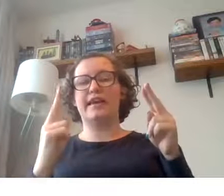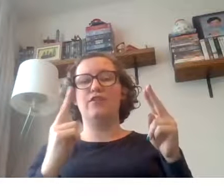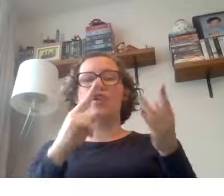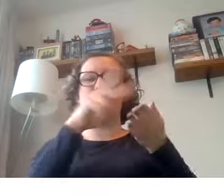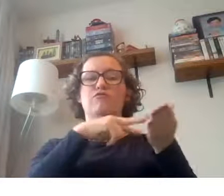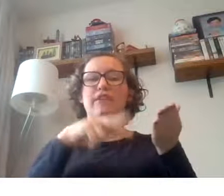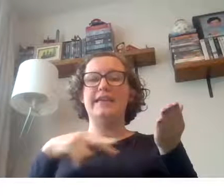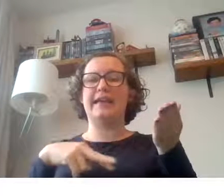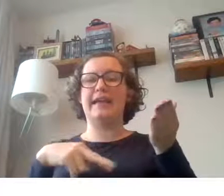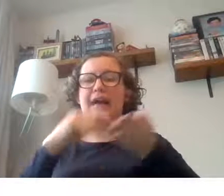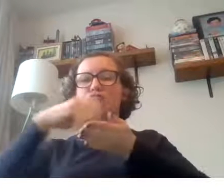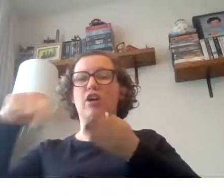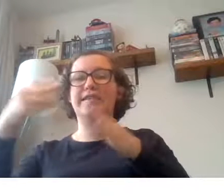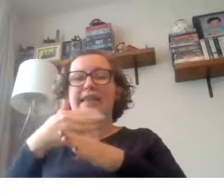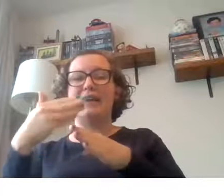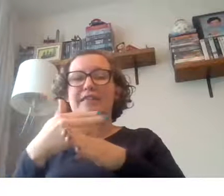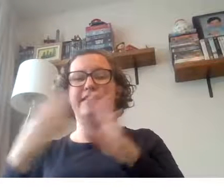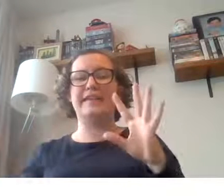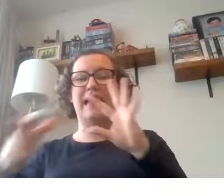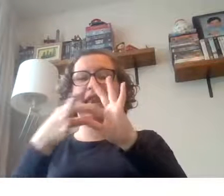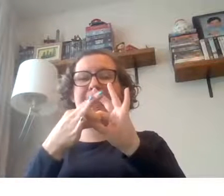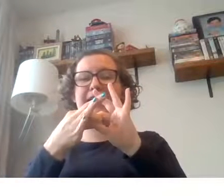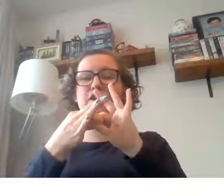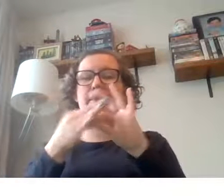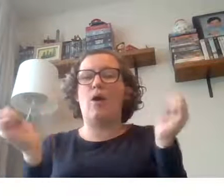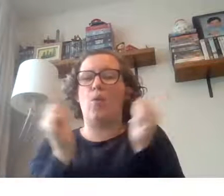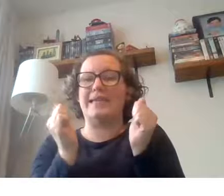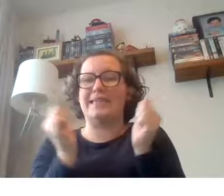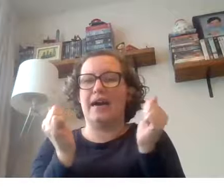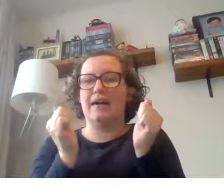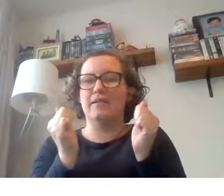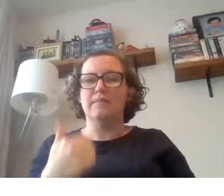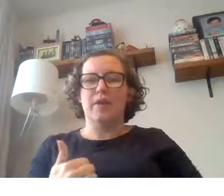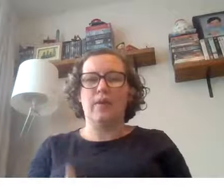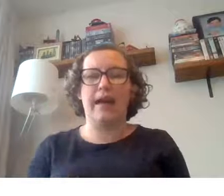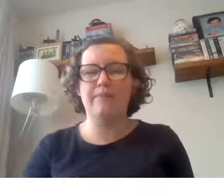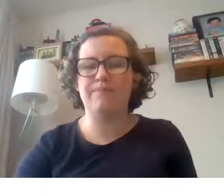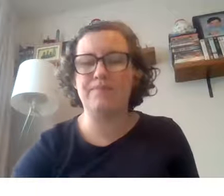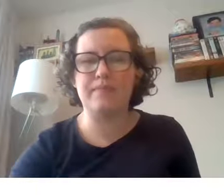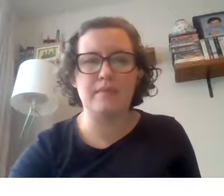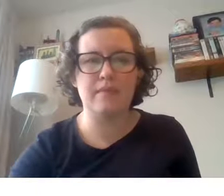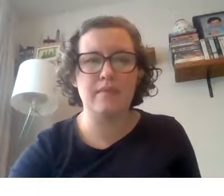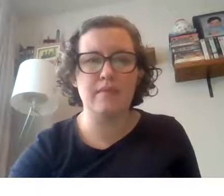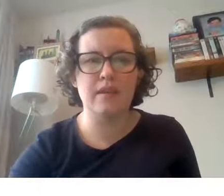friday you've got some reading and writing activities linked about winter okay